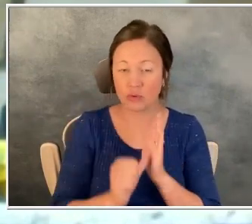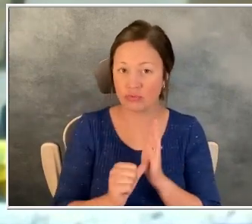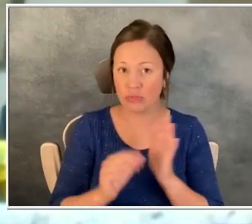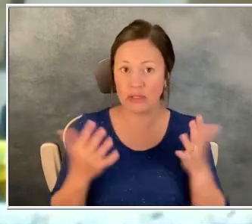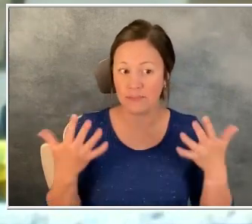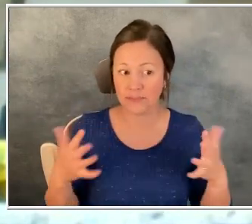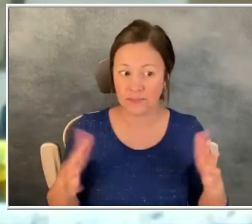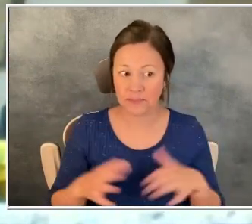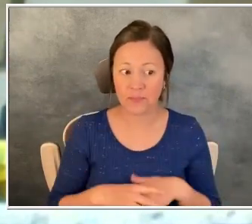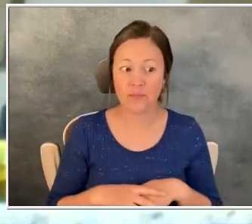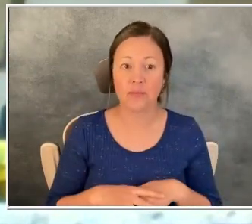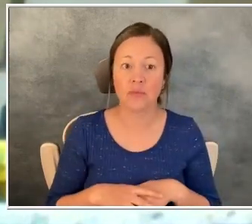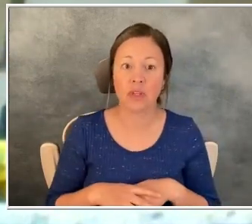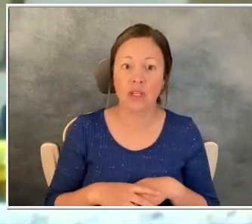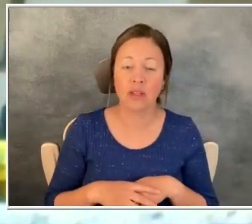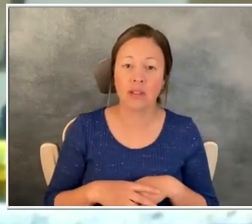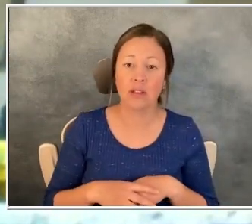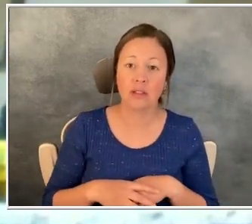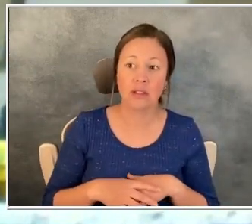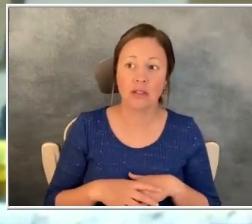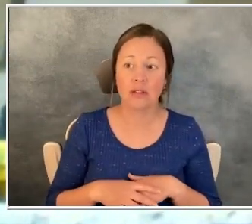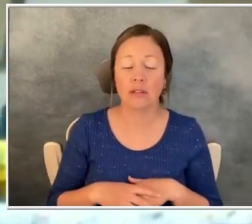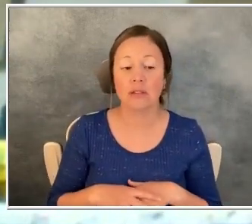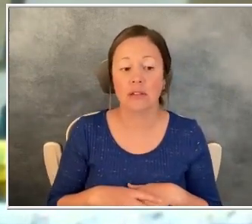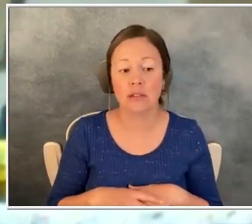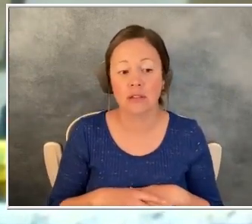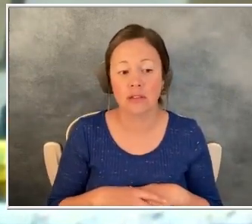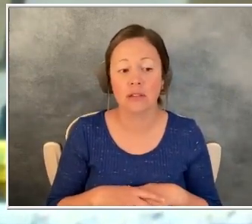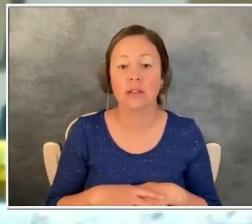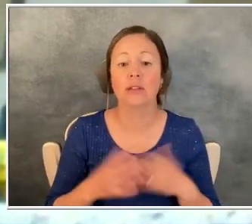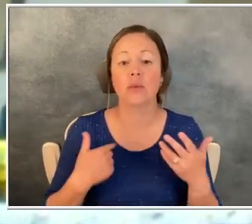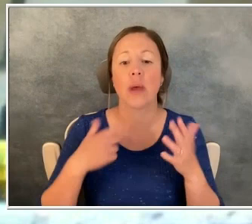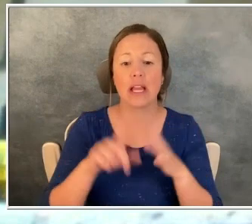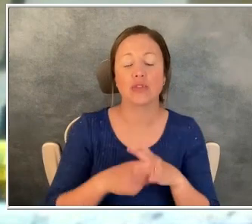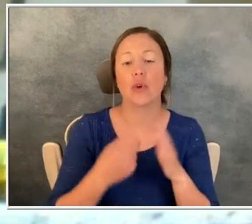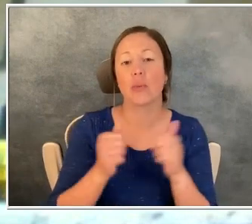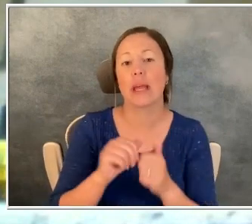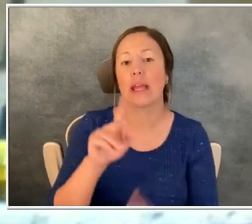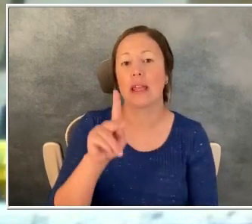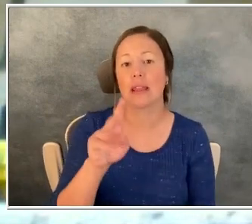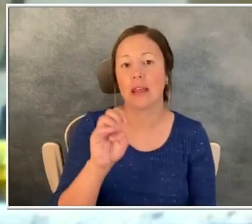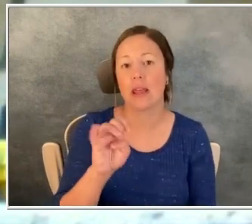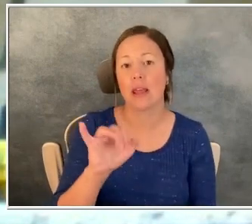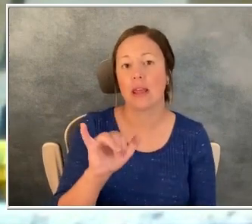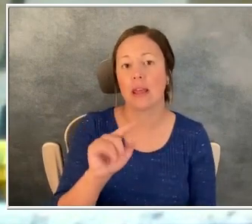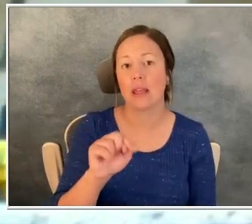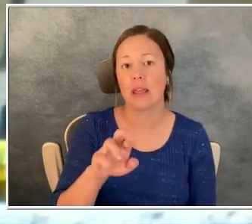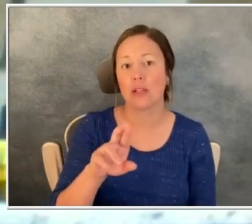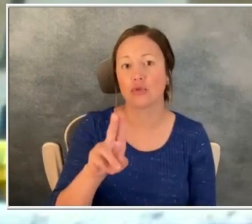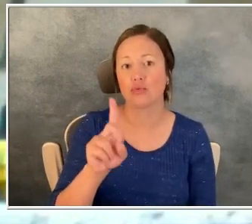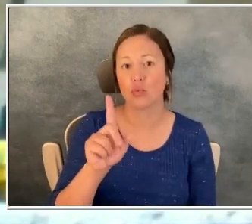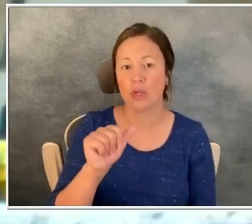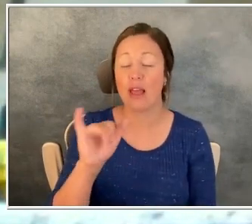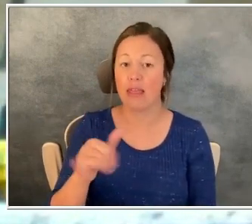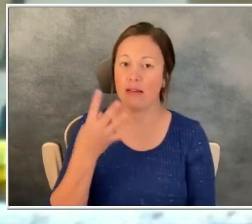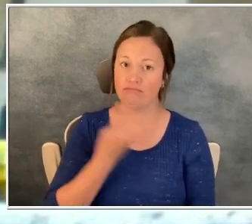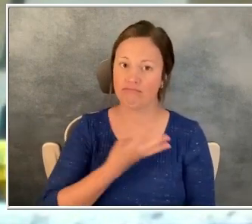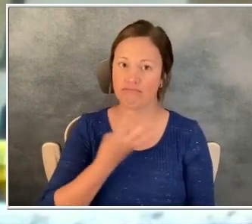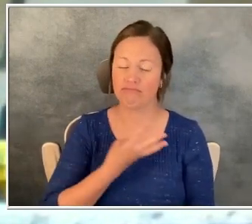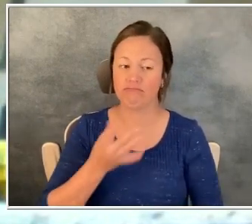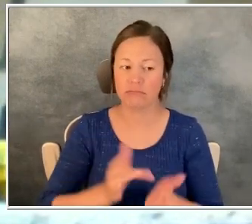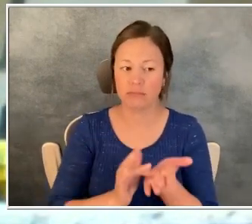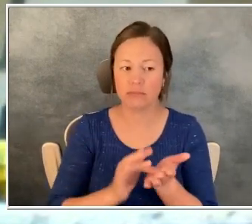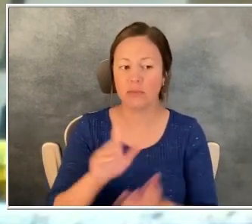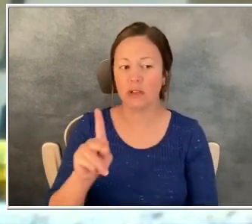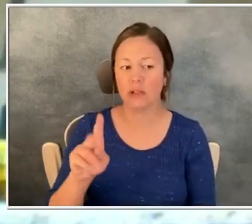Um, so I did it, I did start on Keytruda, um, which was the drip. Uh, I